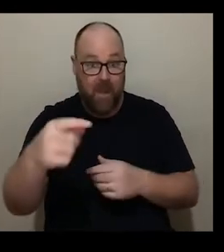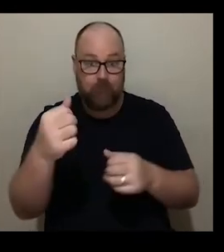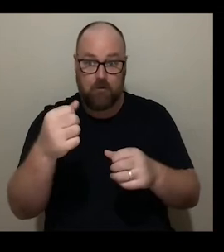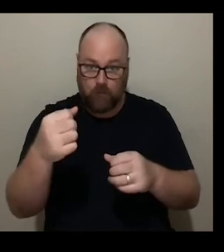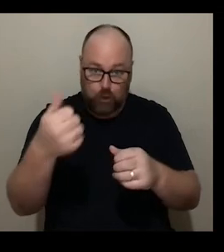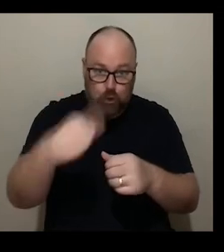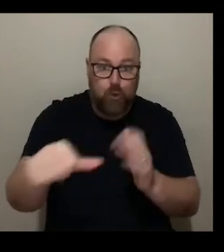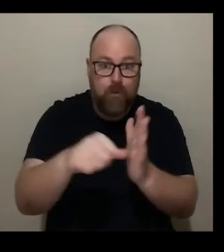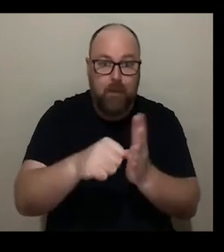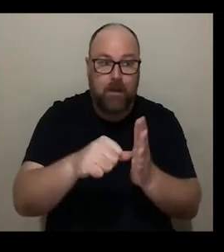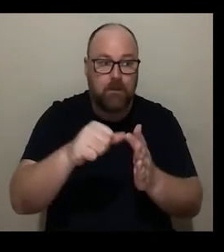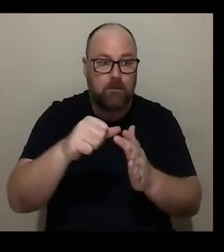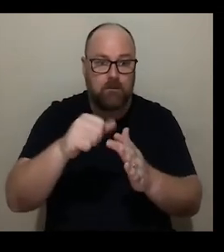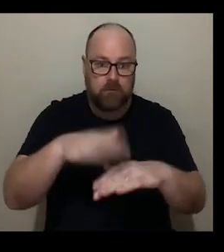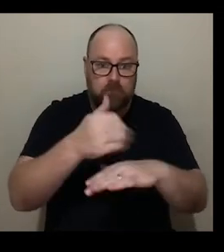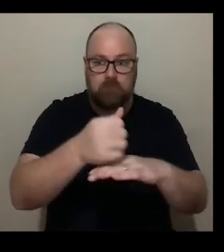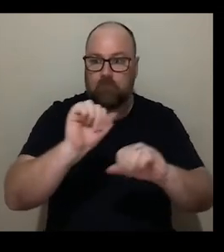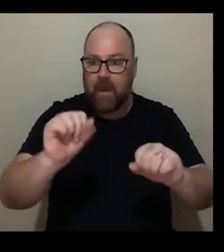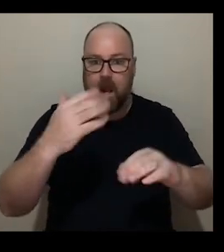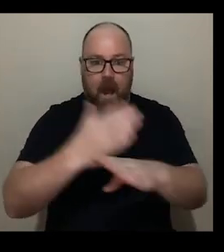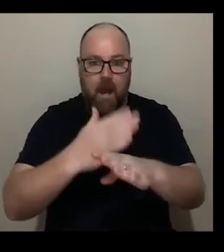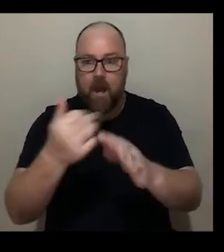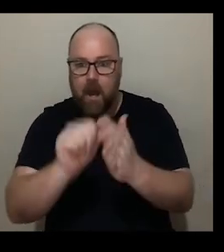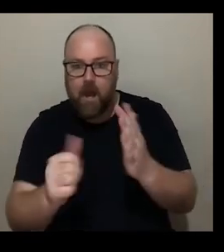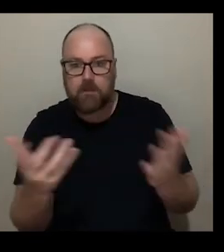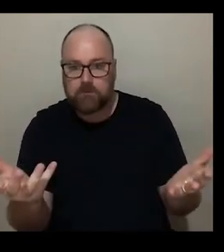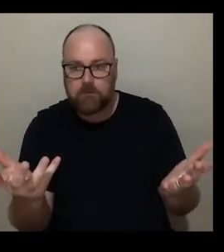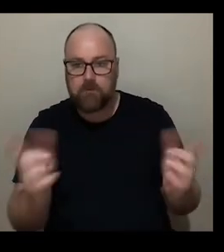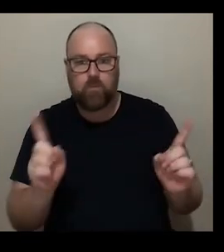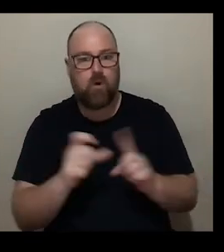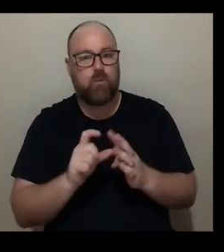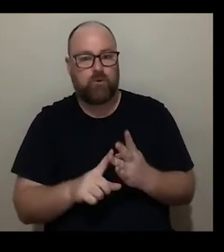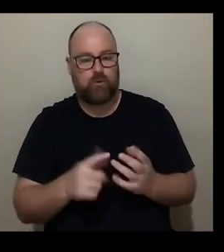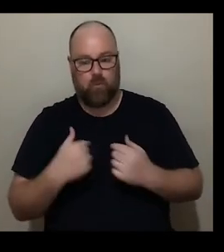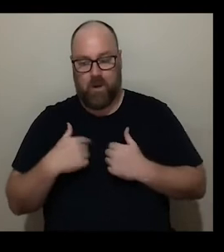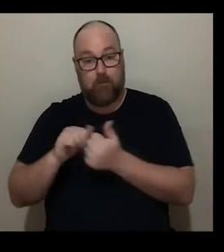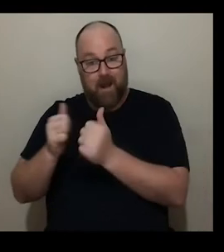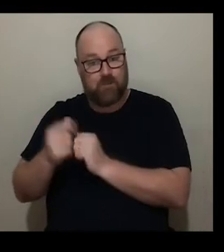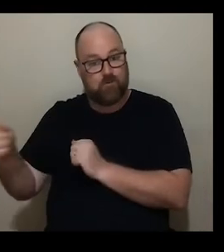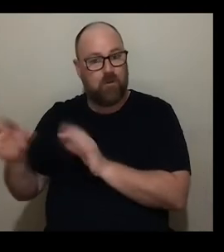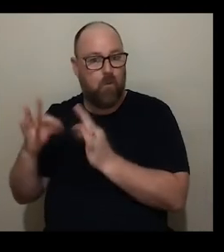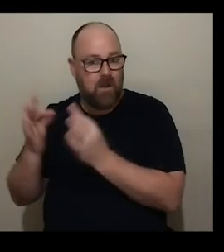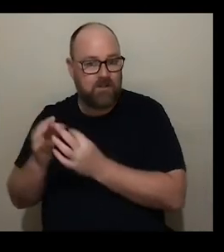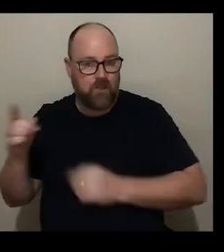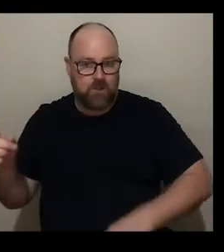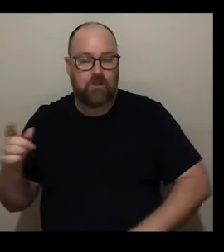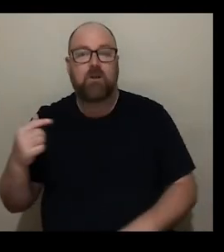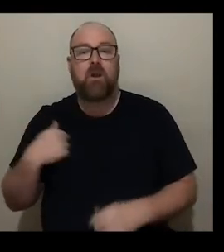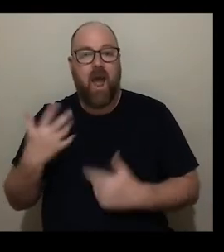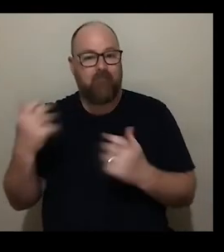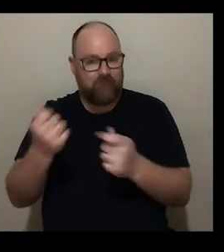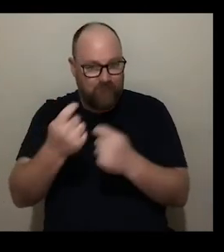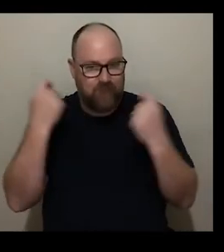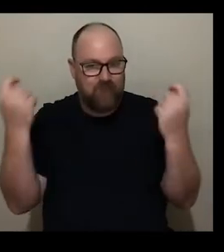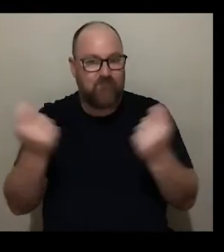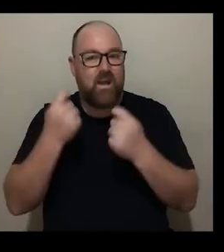bring them to a wider digital platform so our um partnership with south bank center is kept going ahead this year again with the unlimited festival